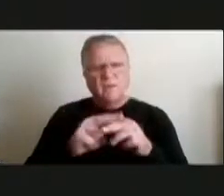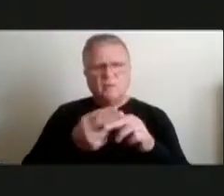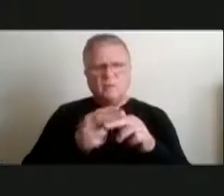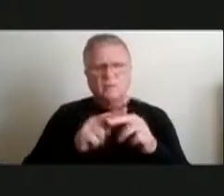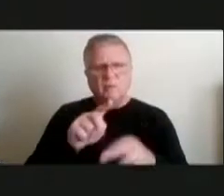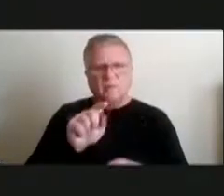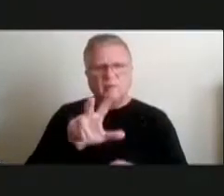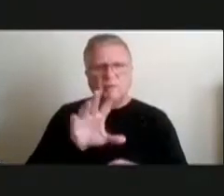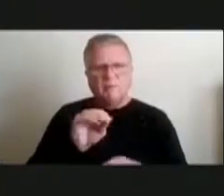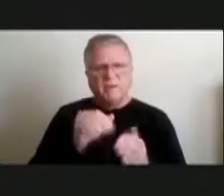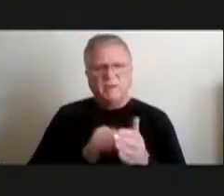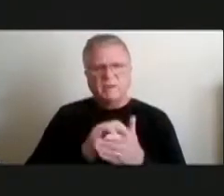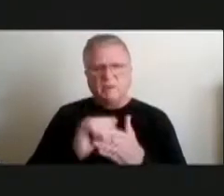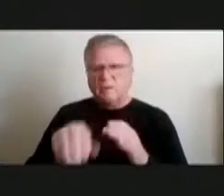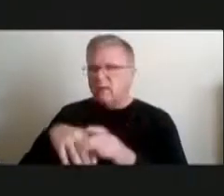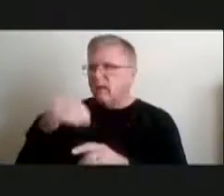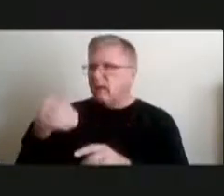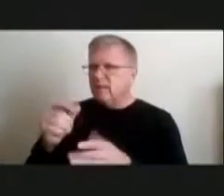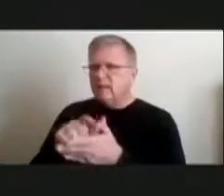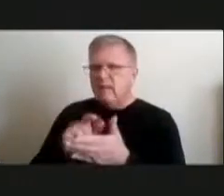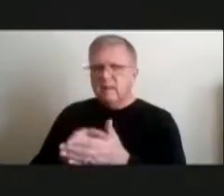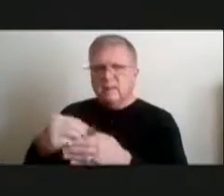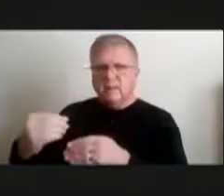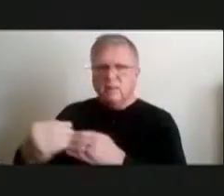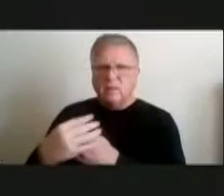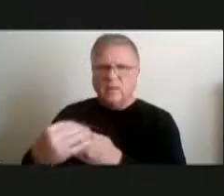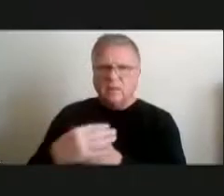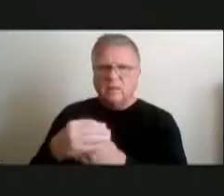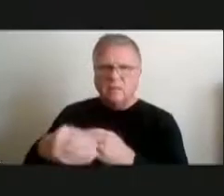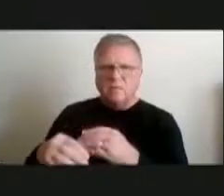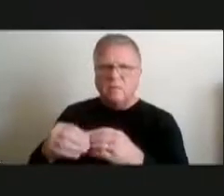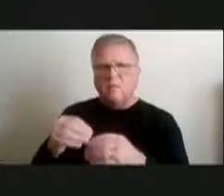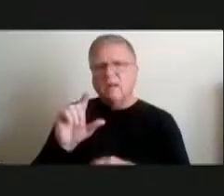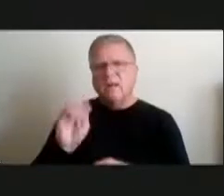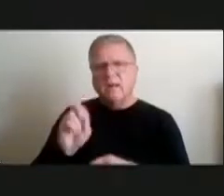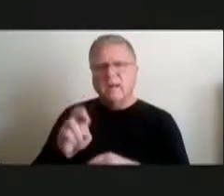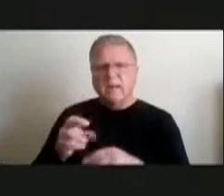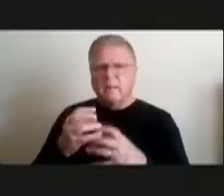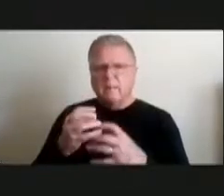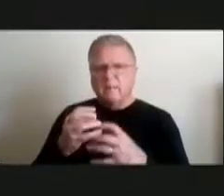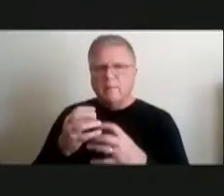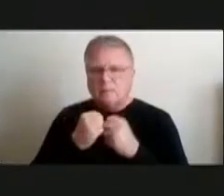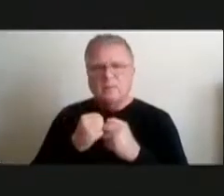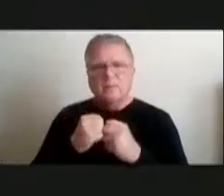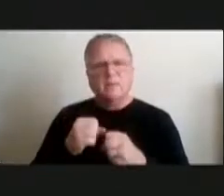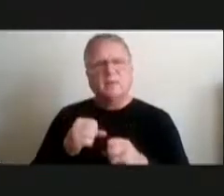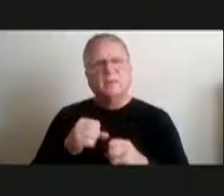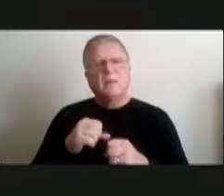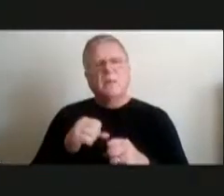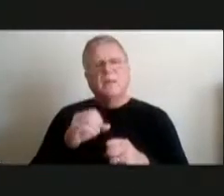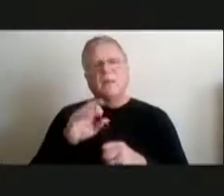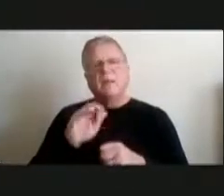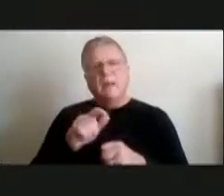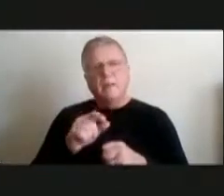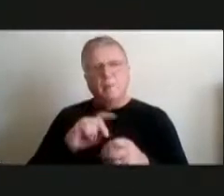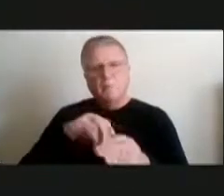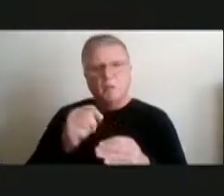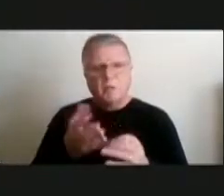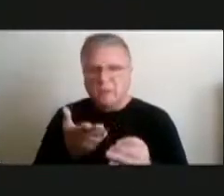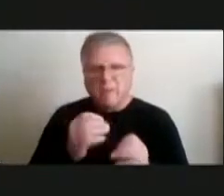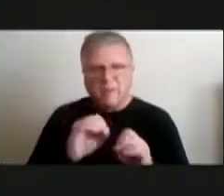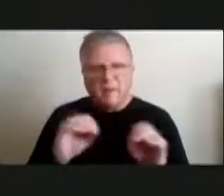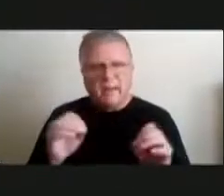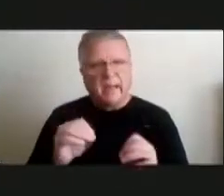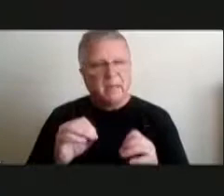outside legal counsel for labor matters a law department has no capital projects and the law department also has